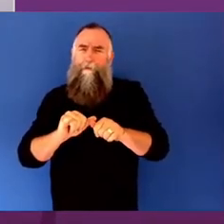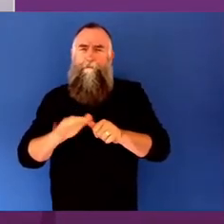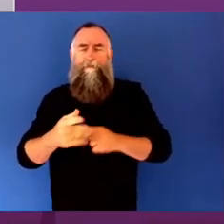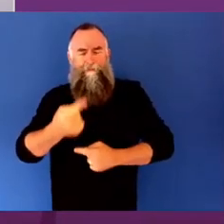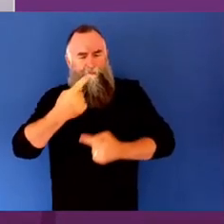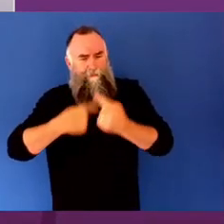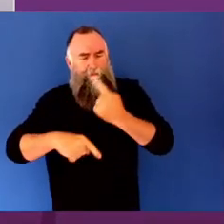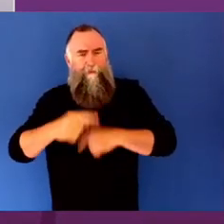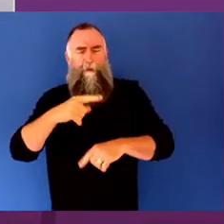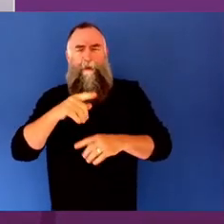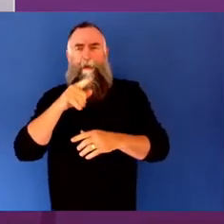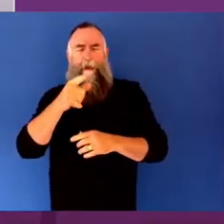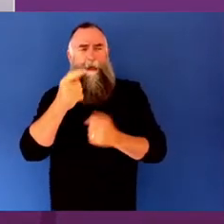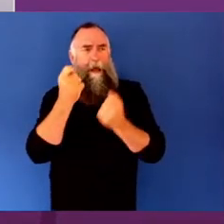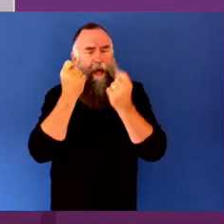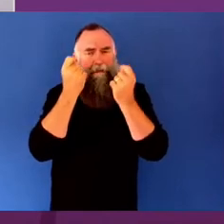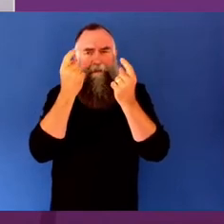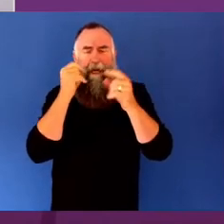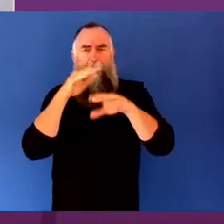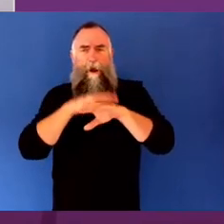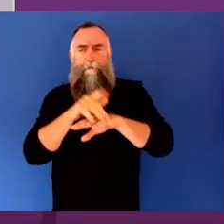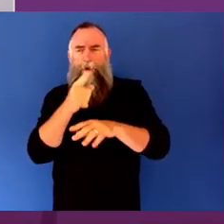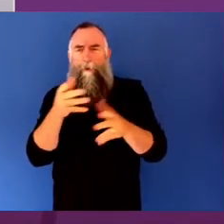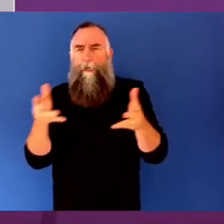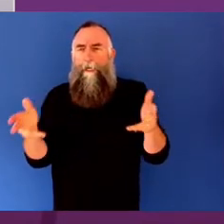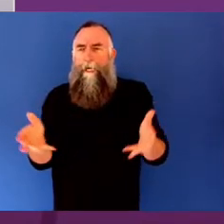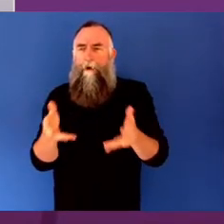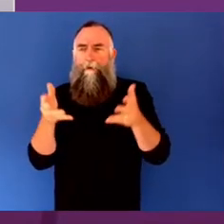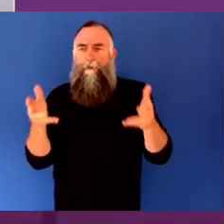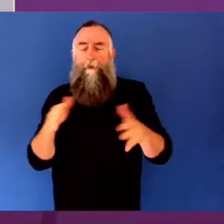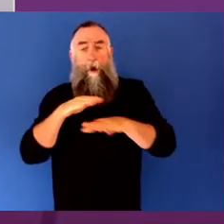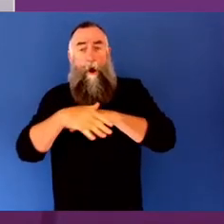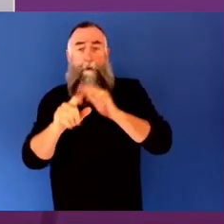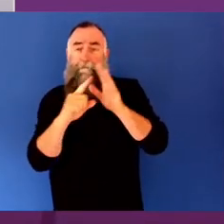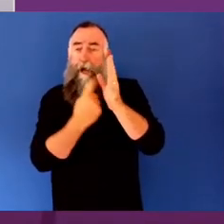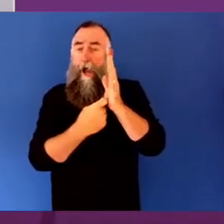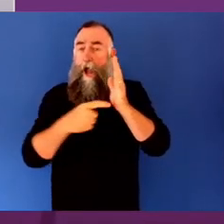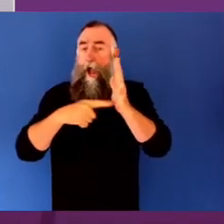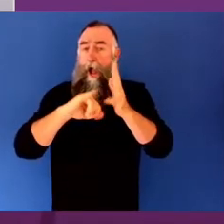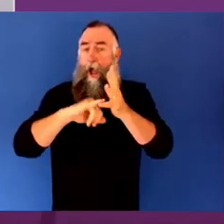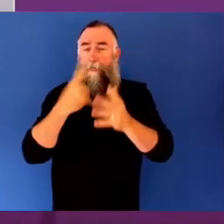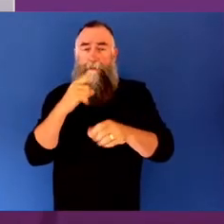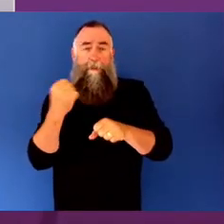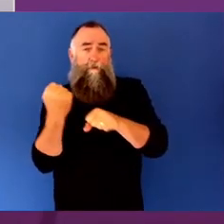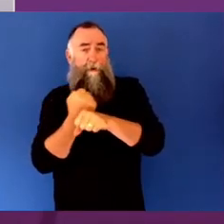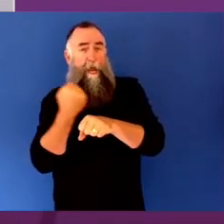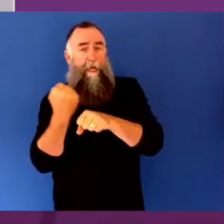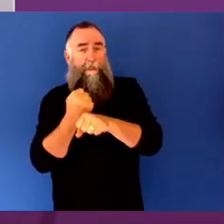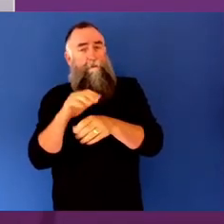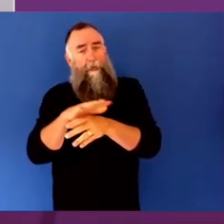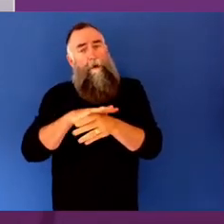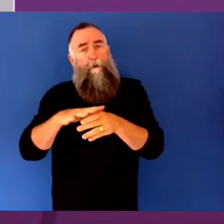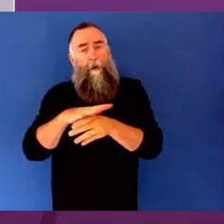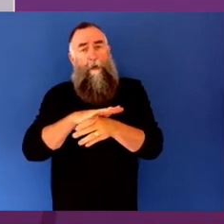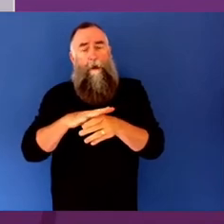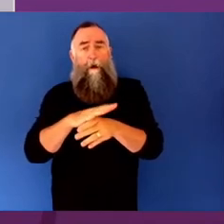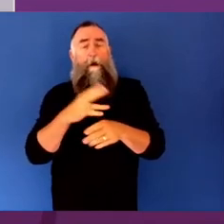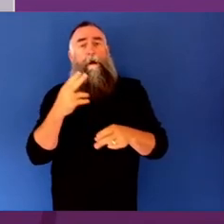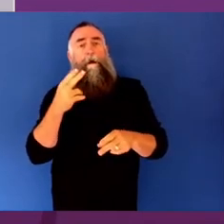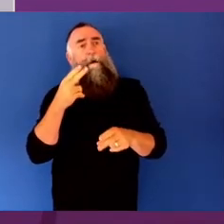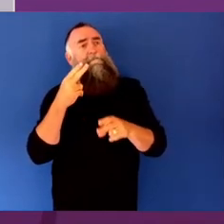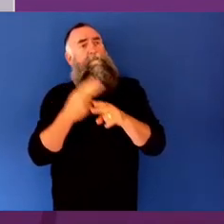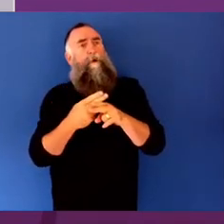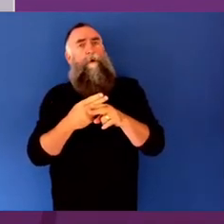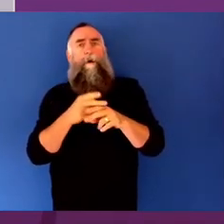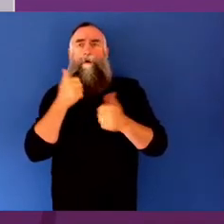understanding of the arts and creative sector and for the principle of a contributing life.